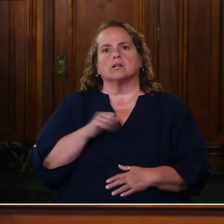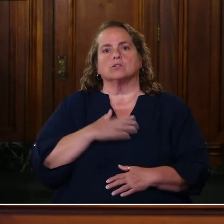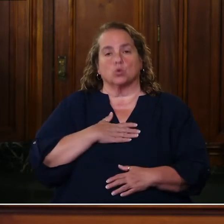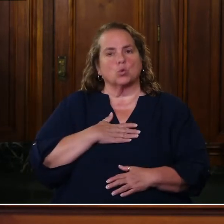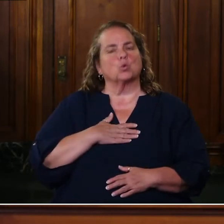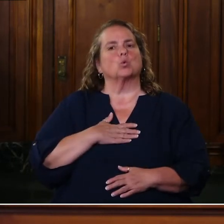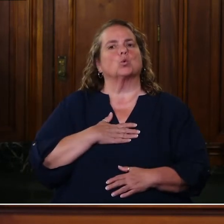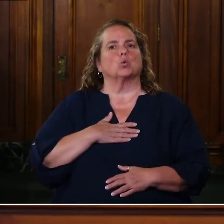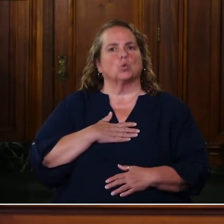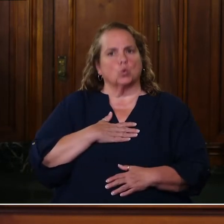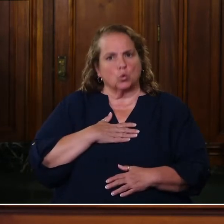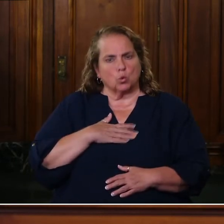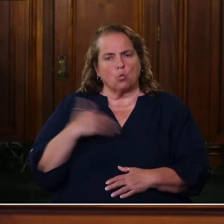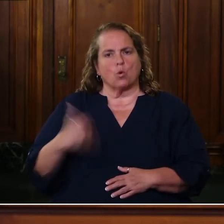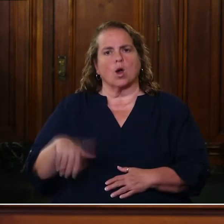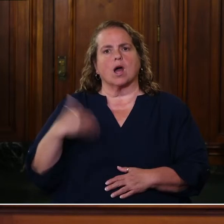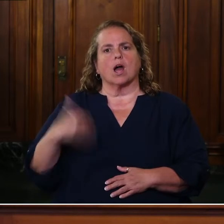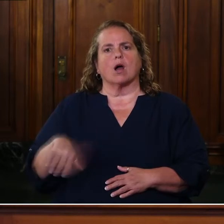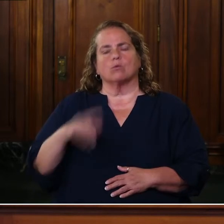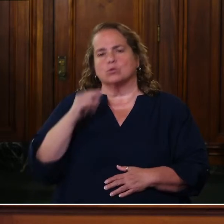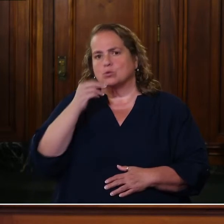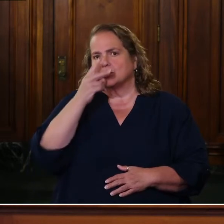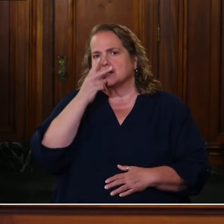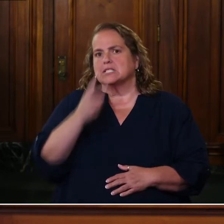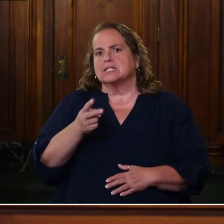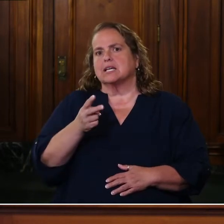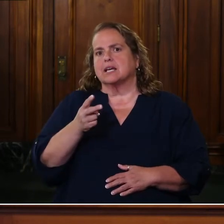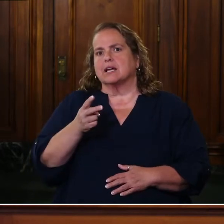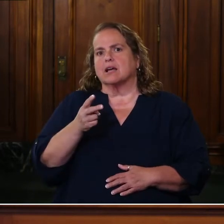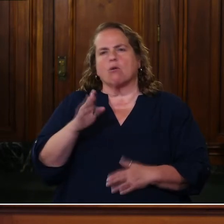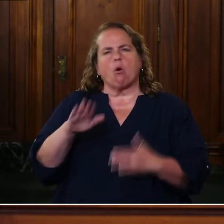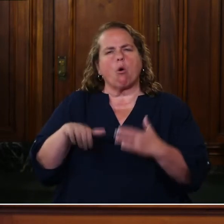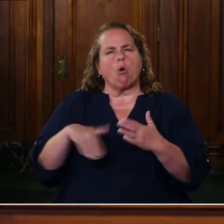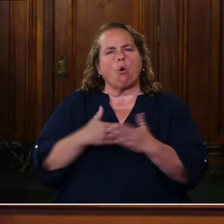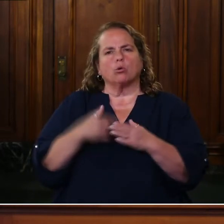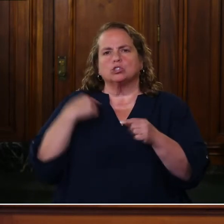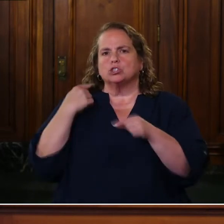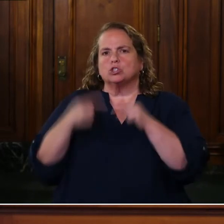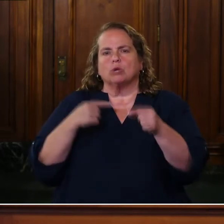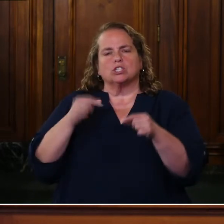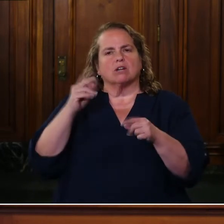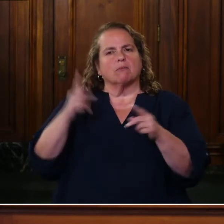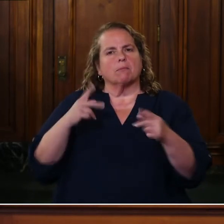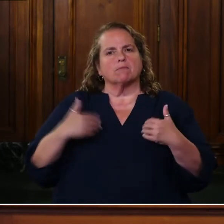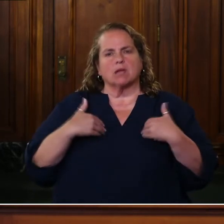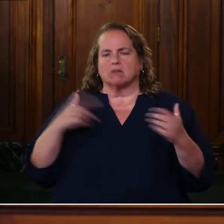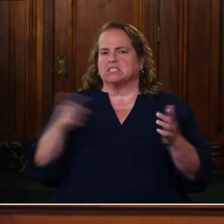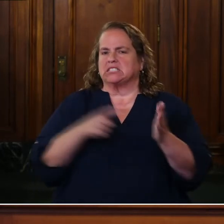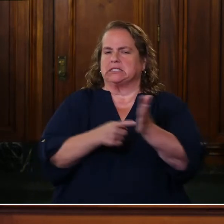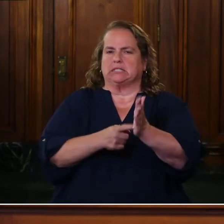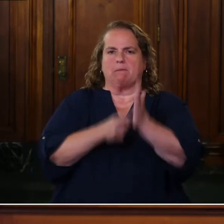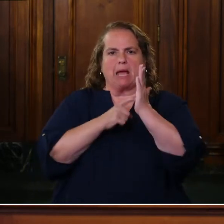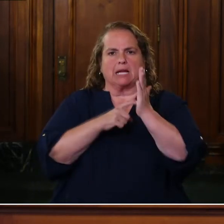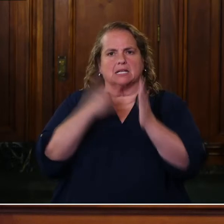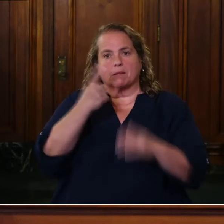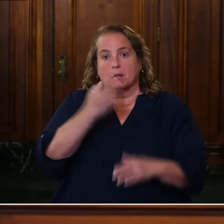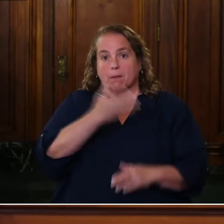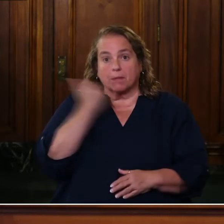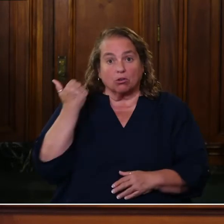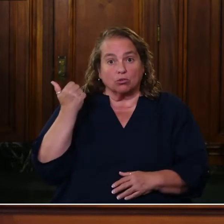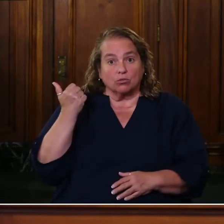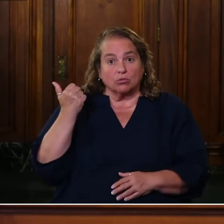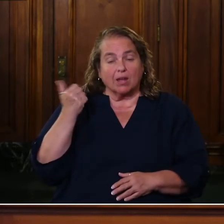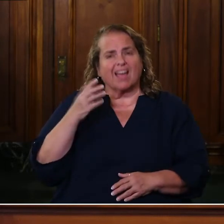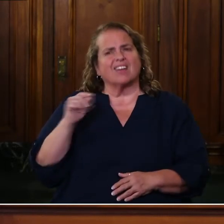it was pretty incredible, uh, to see, uh, a whole generation, uh, demanding something better. Um,